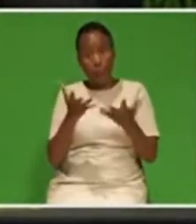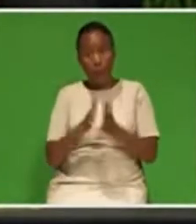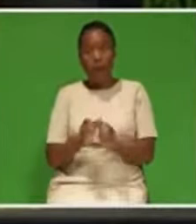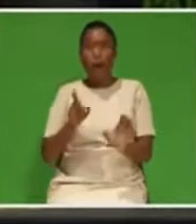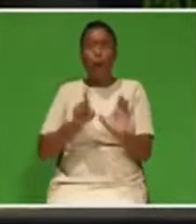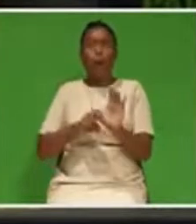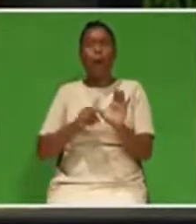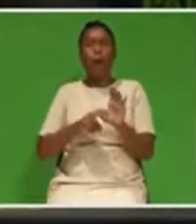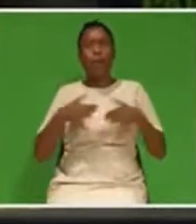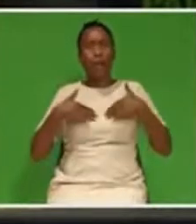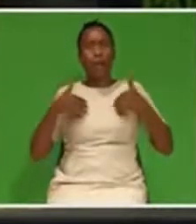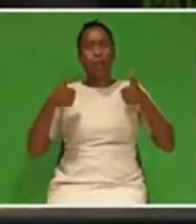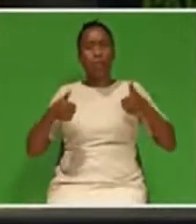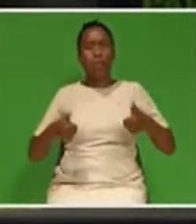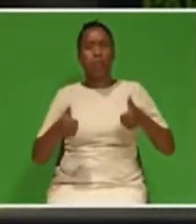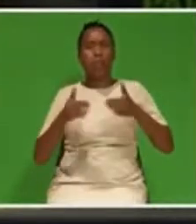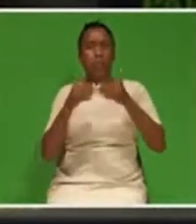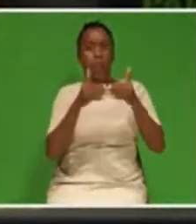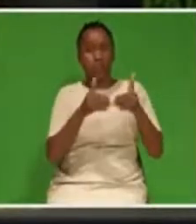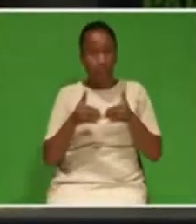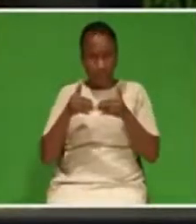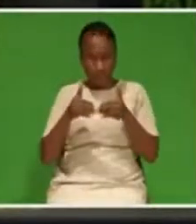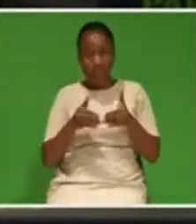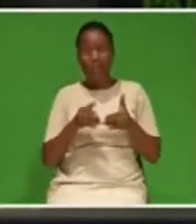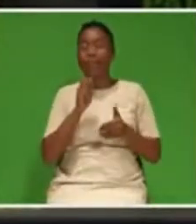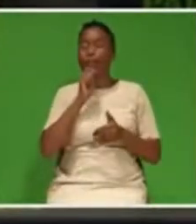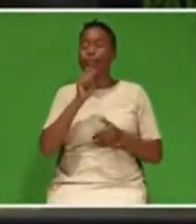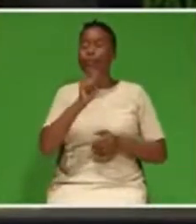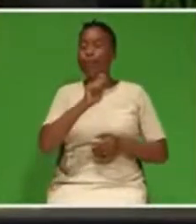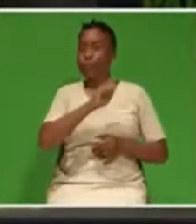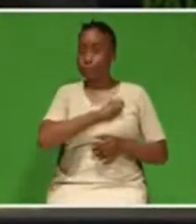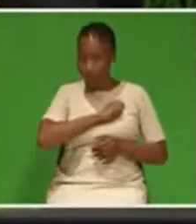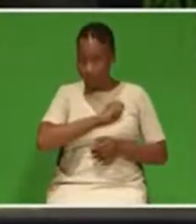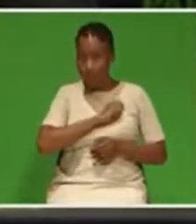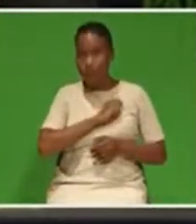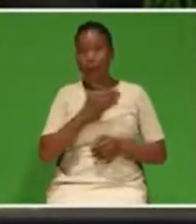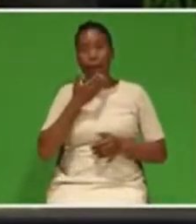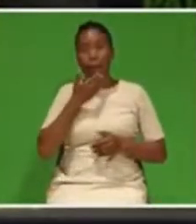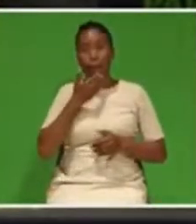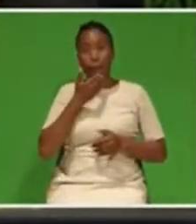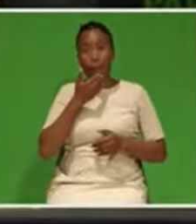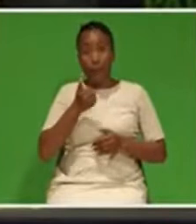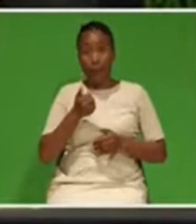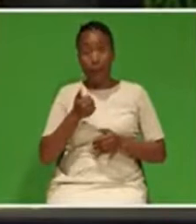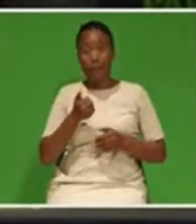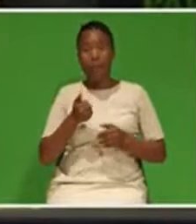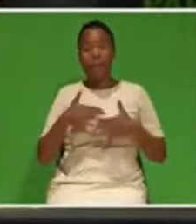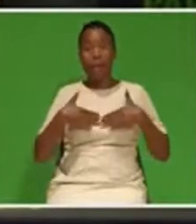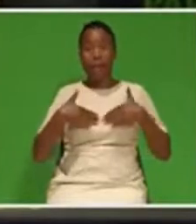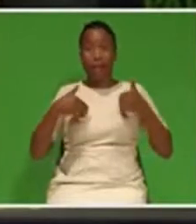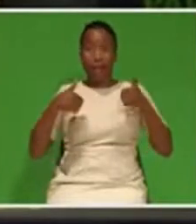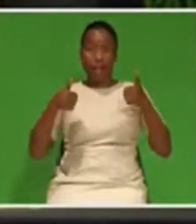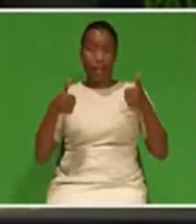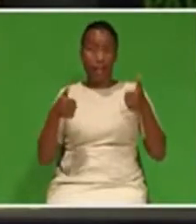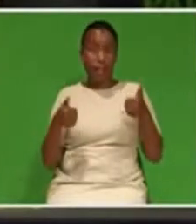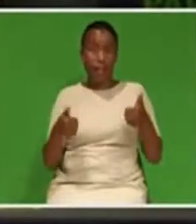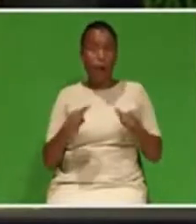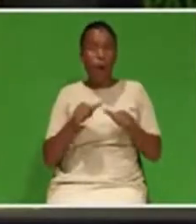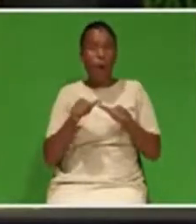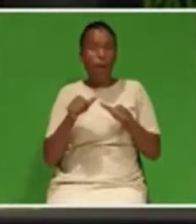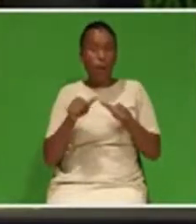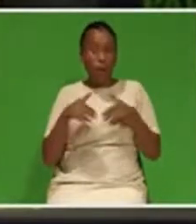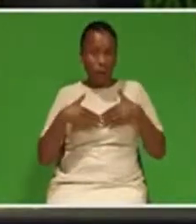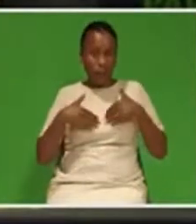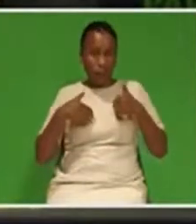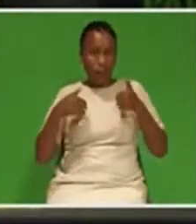care and indeed better health itself are necessary to improve